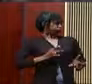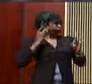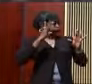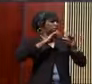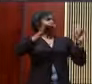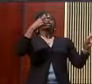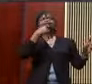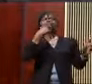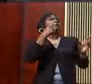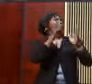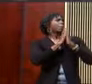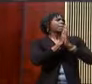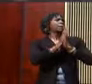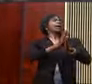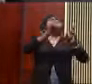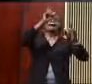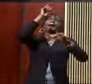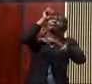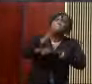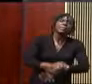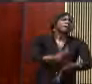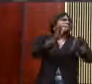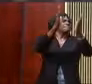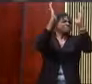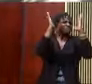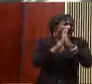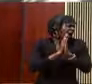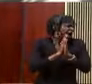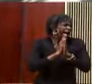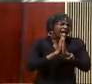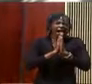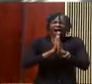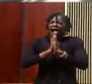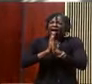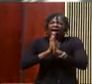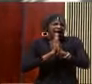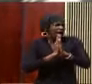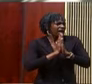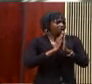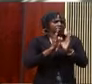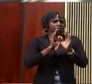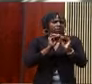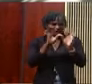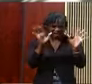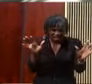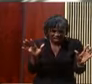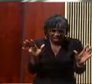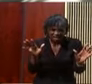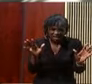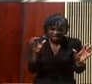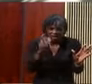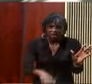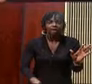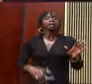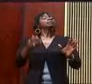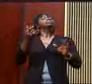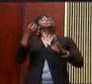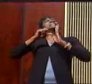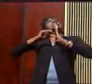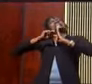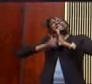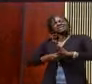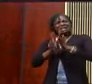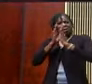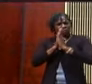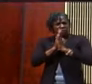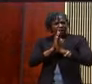say my prayers. I've got to pray my prayers. I'm not coming through. Do y'all see the intensity of the prayer of my